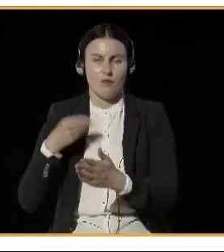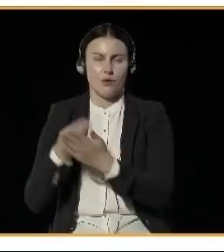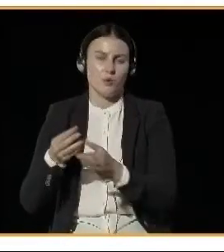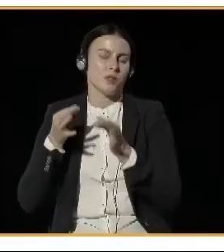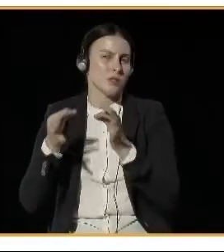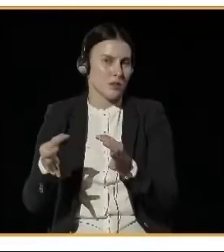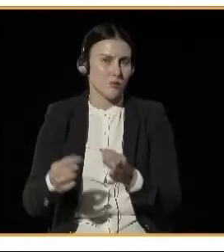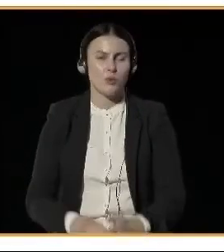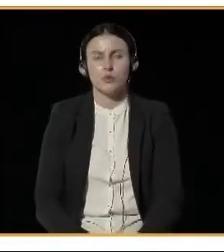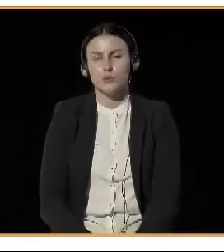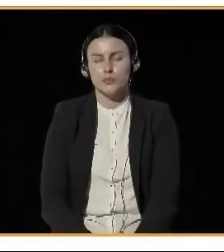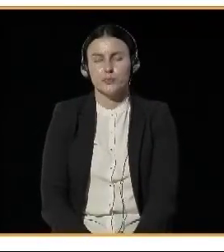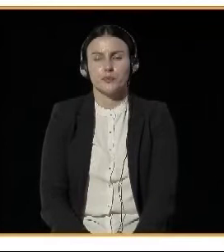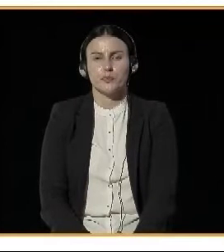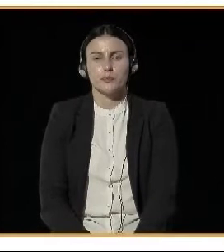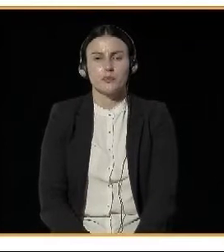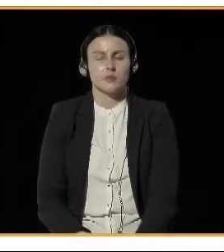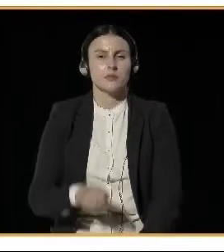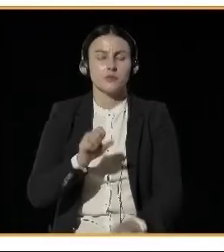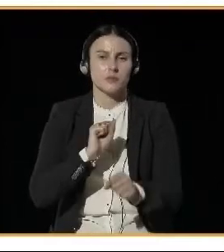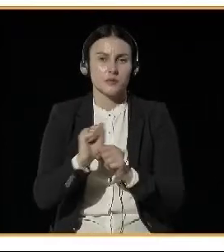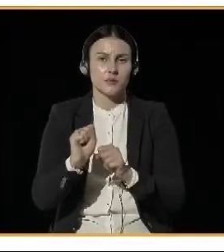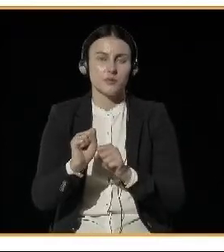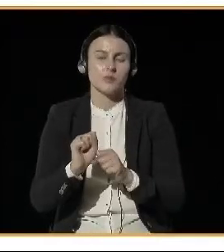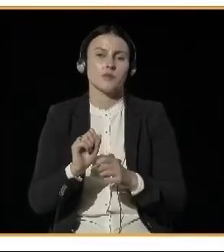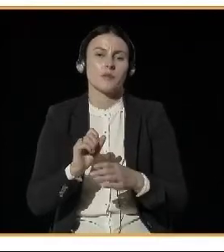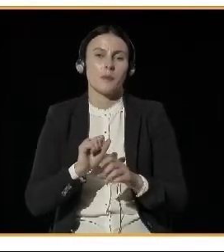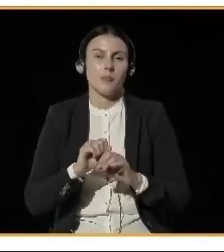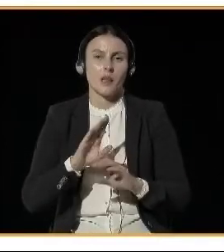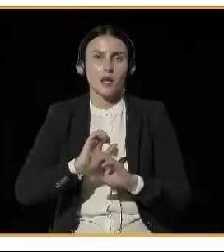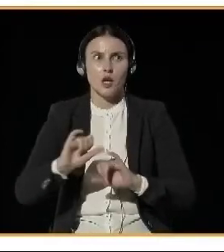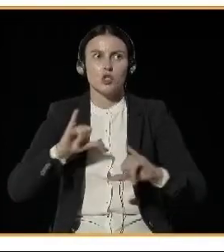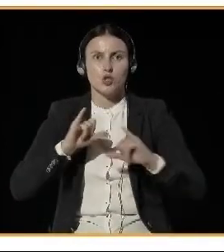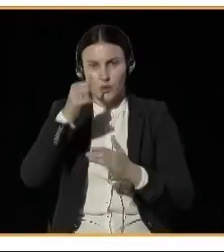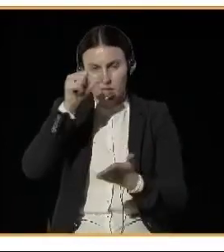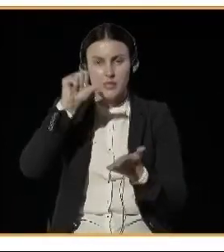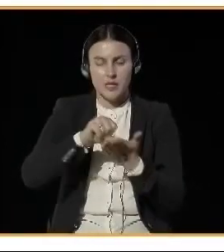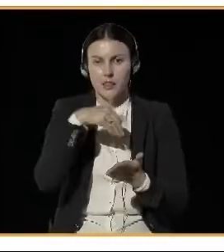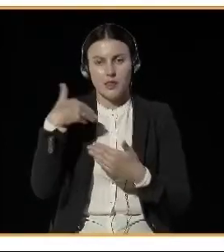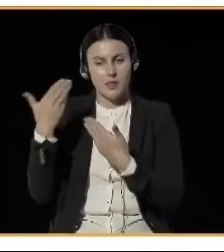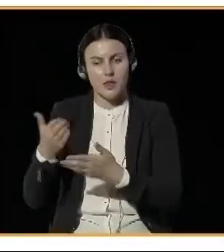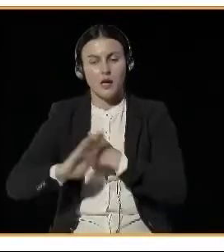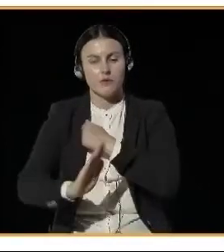supports the cities in their work to reduce air pollution from cars.